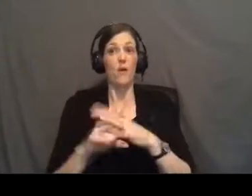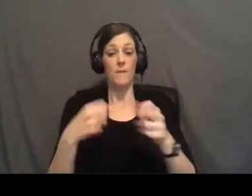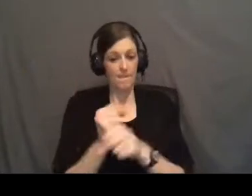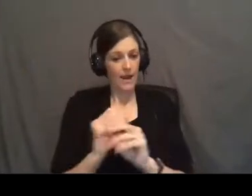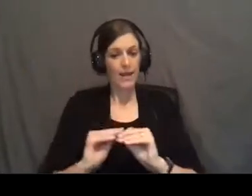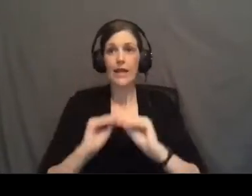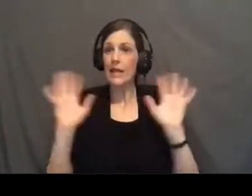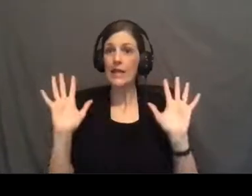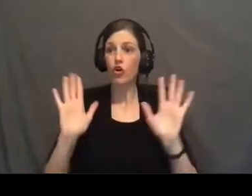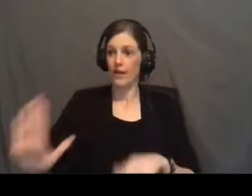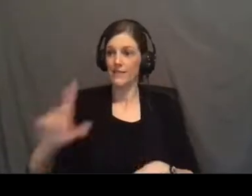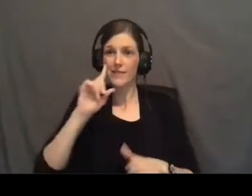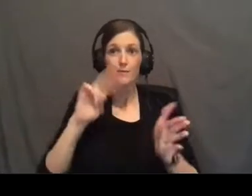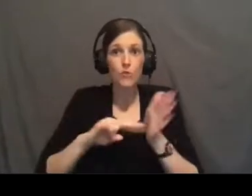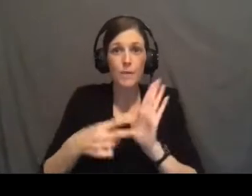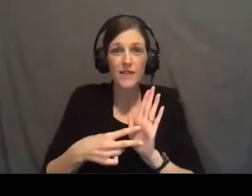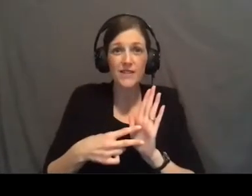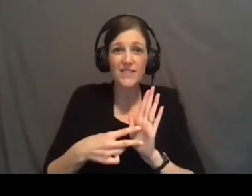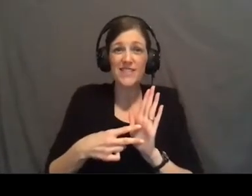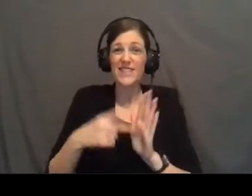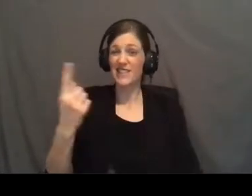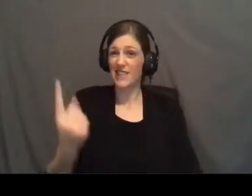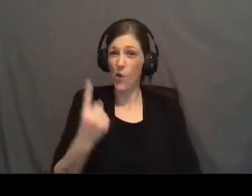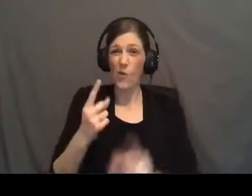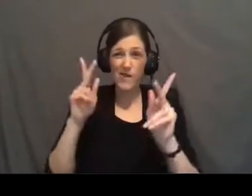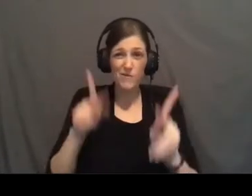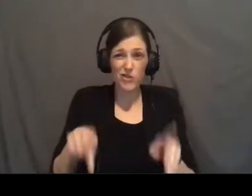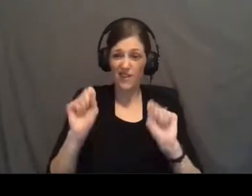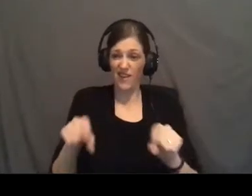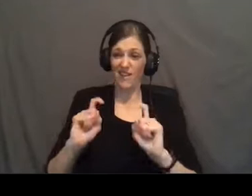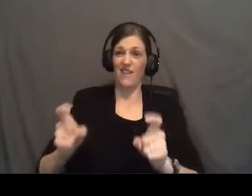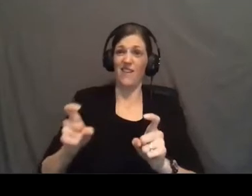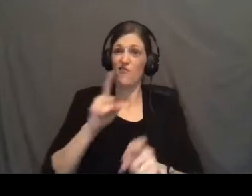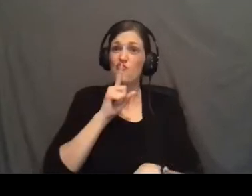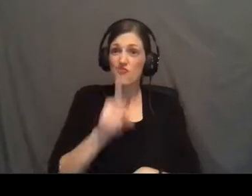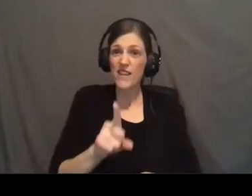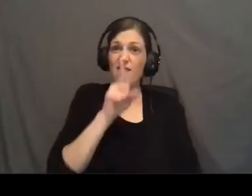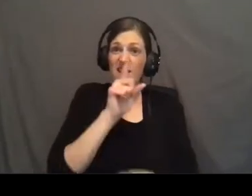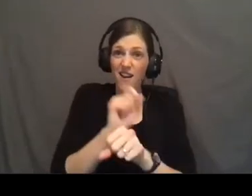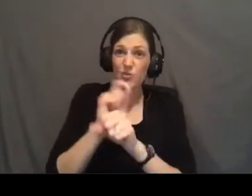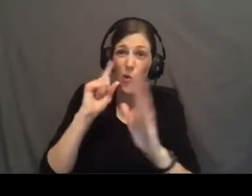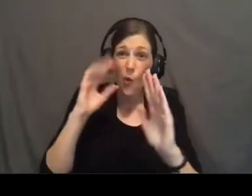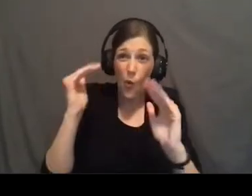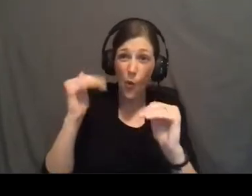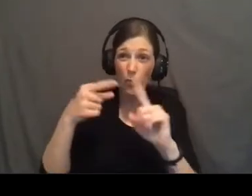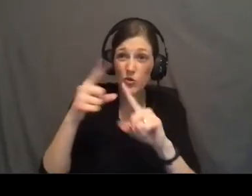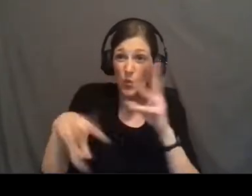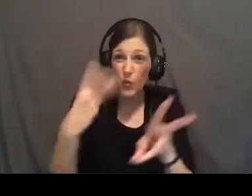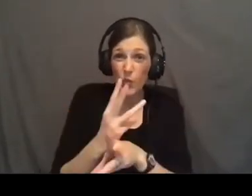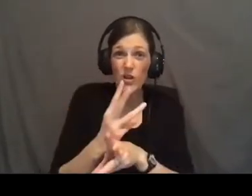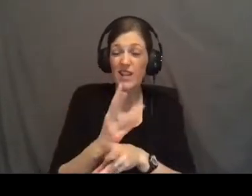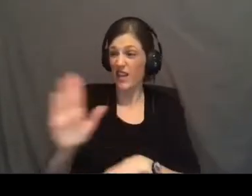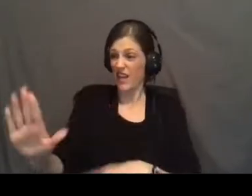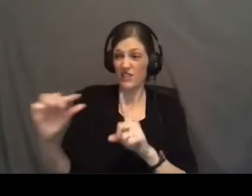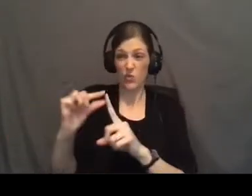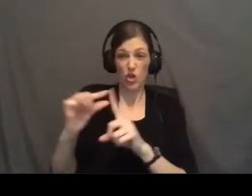clear what His purpose was. In fact, it is the only person that can give real and actionable hope to this world. It is the only words. His